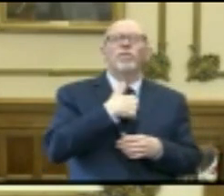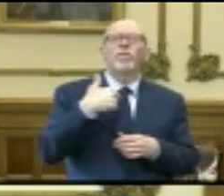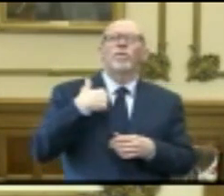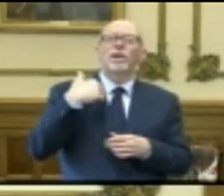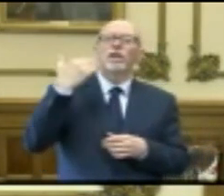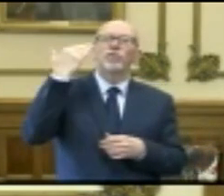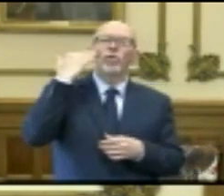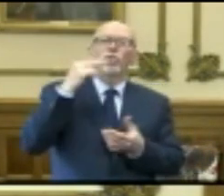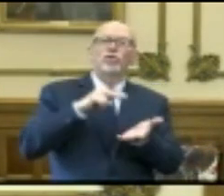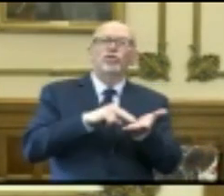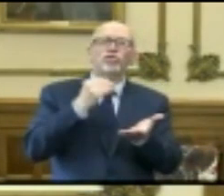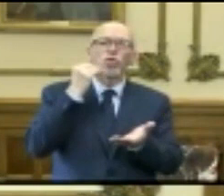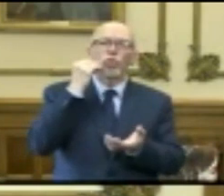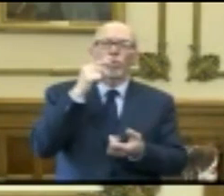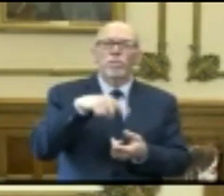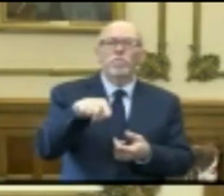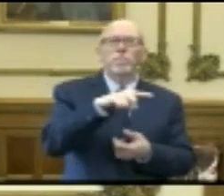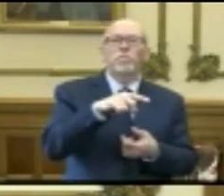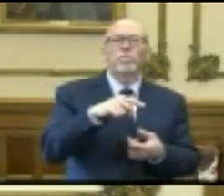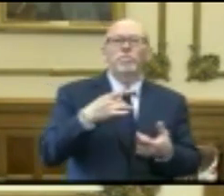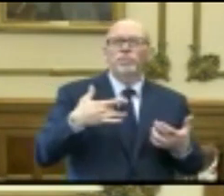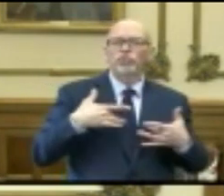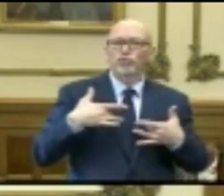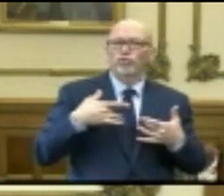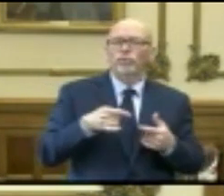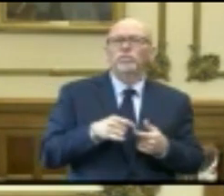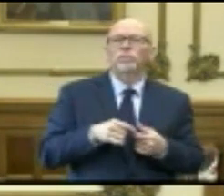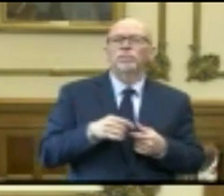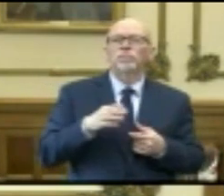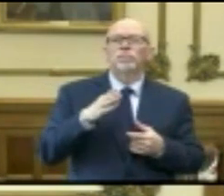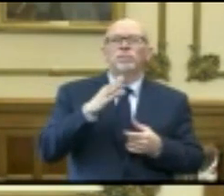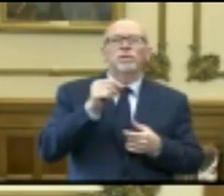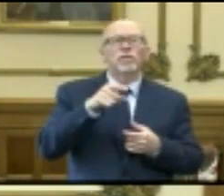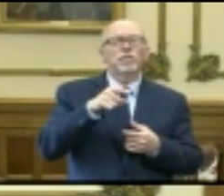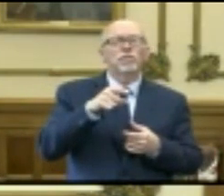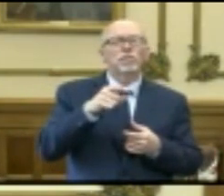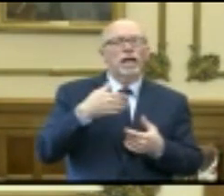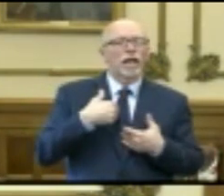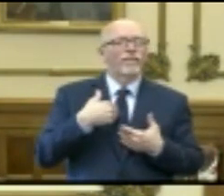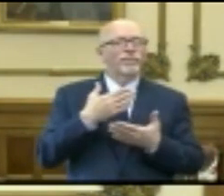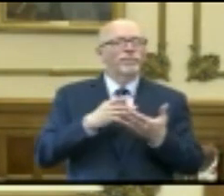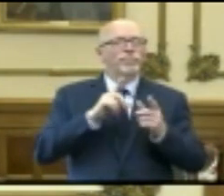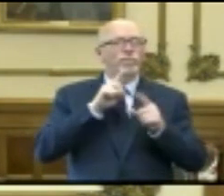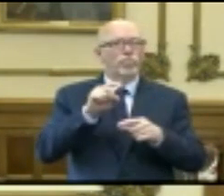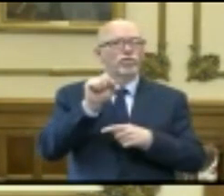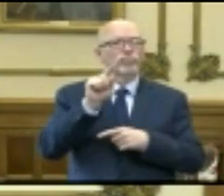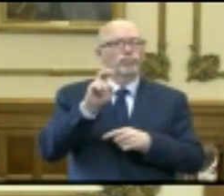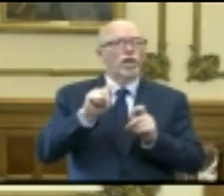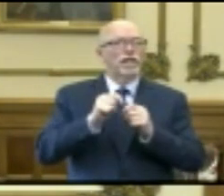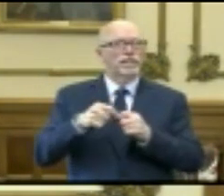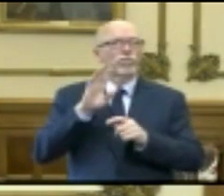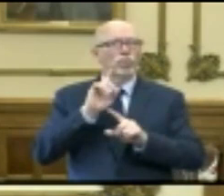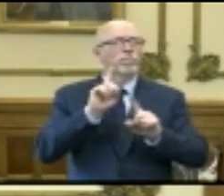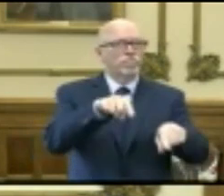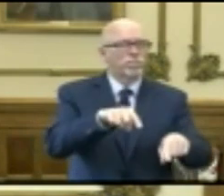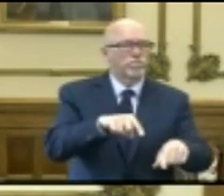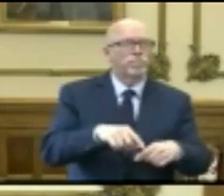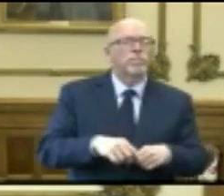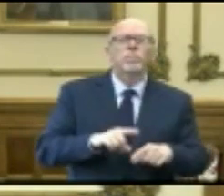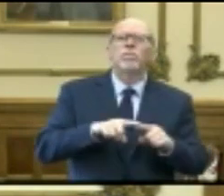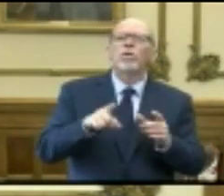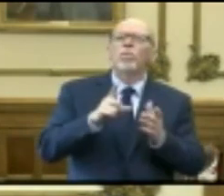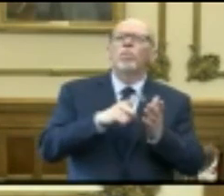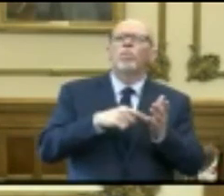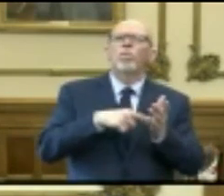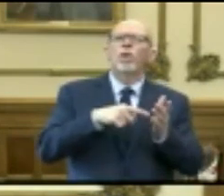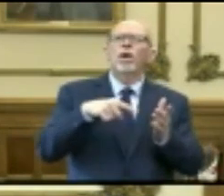nursing homes are a concern, and once there are reports, strike teams respond, but what are those